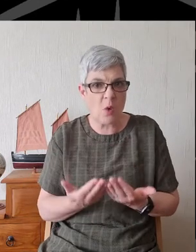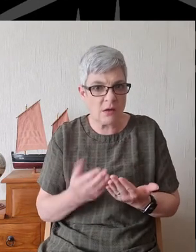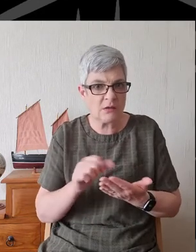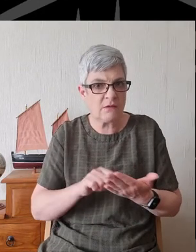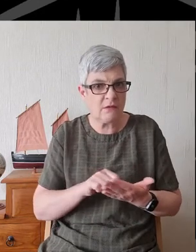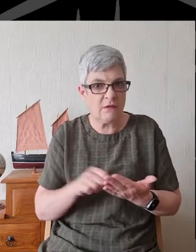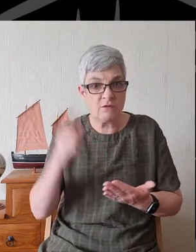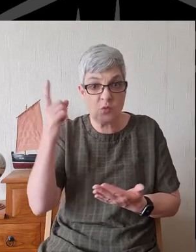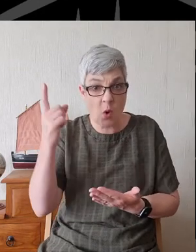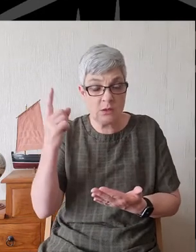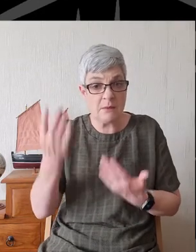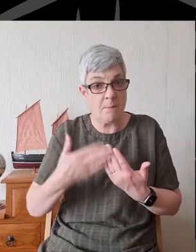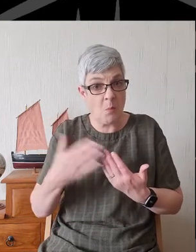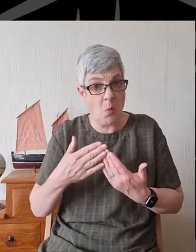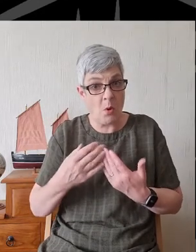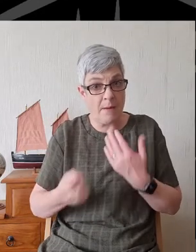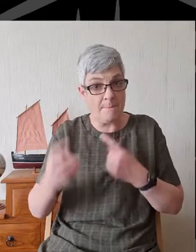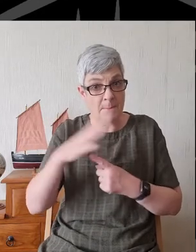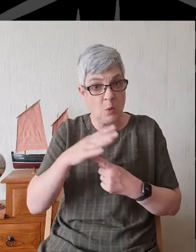traditions.